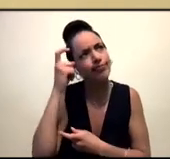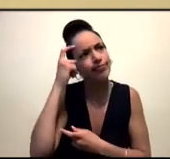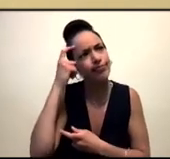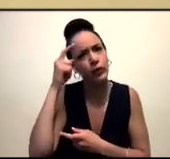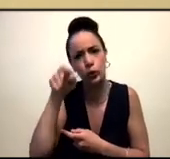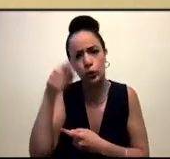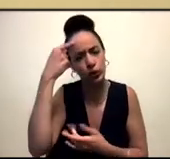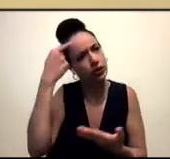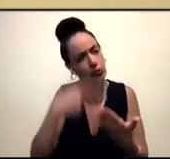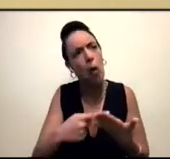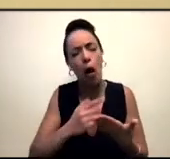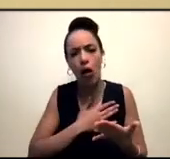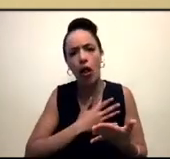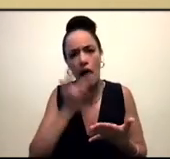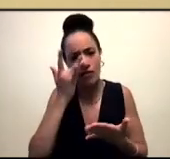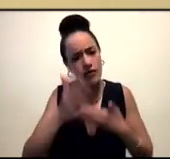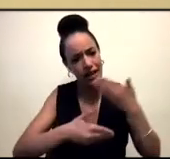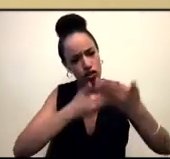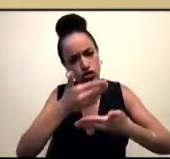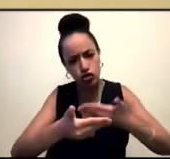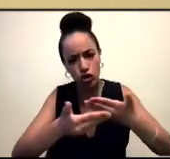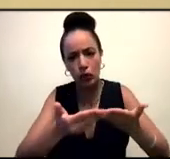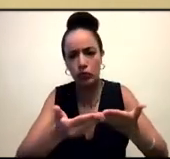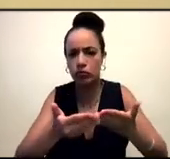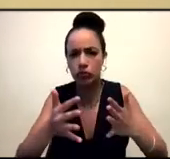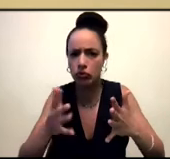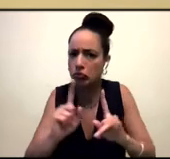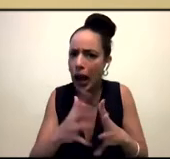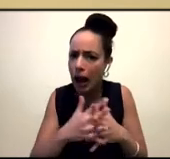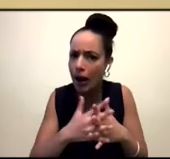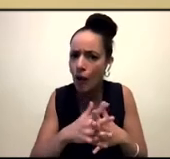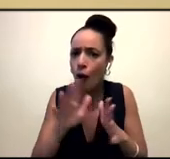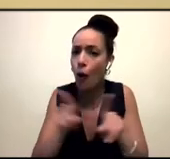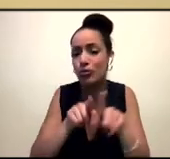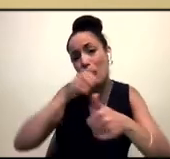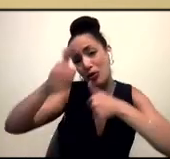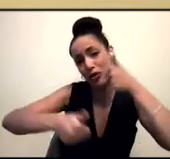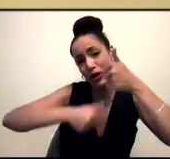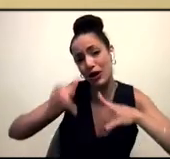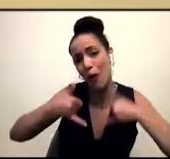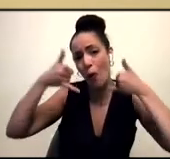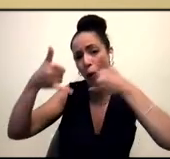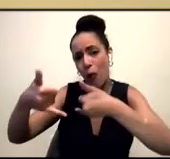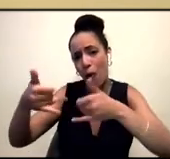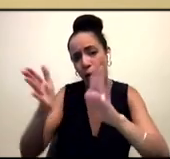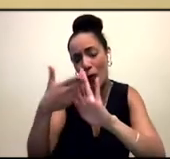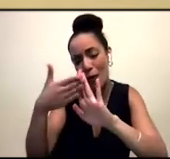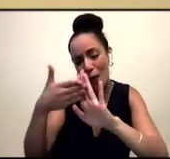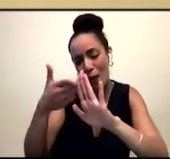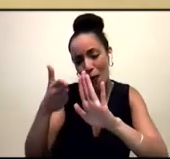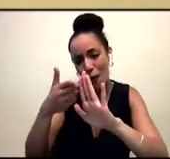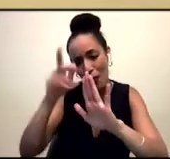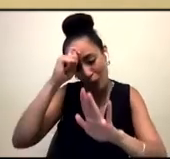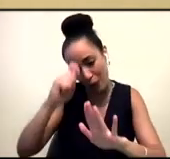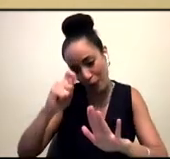way to tell those stories? And also, congratulations on the Stonewall Book Award, and how did that feel for you, because it's so